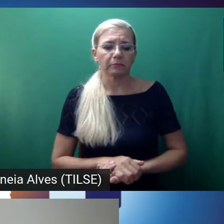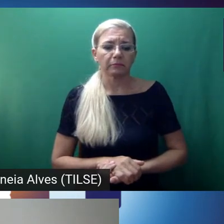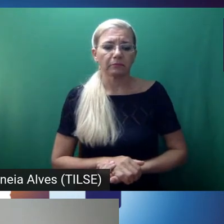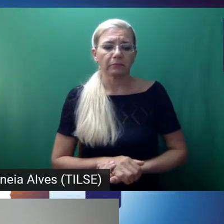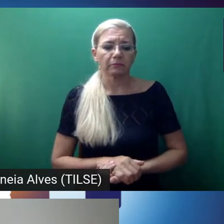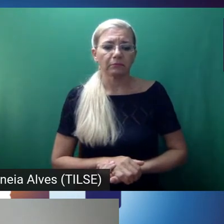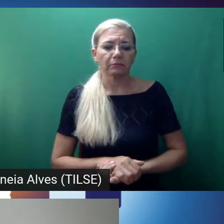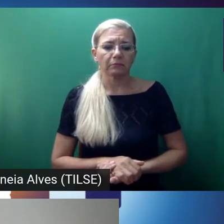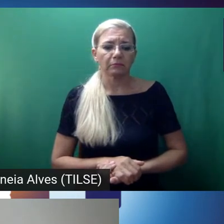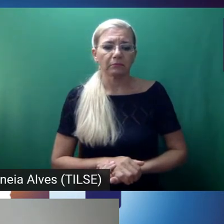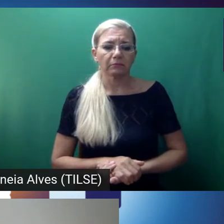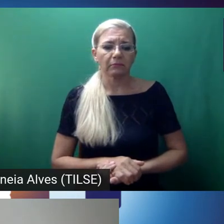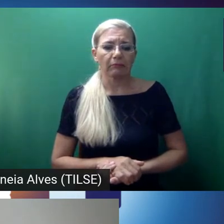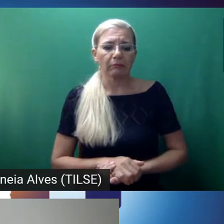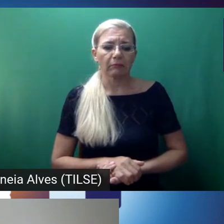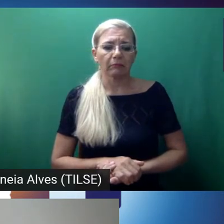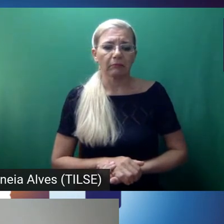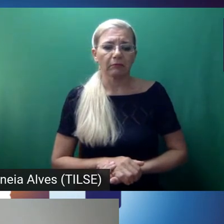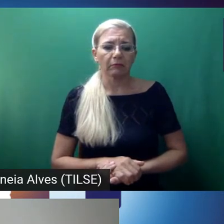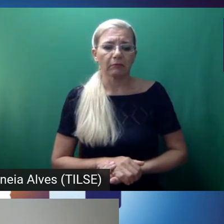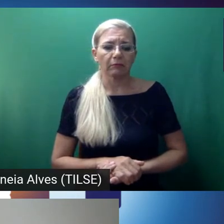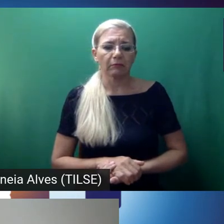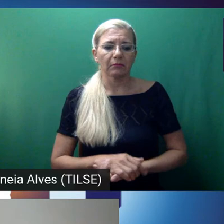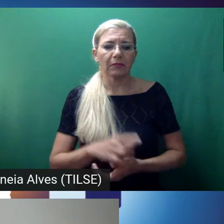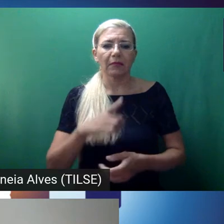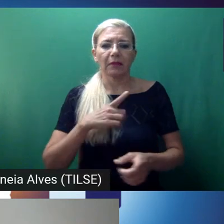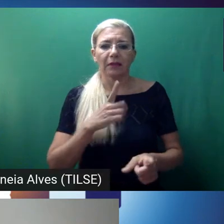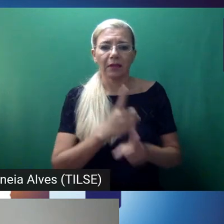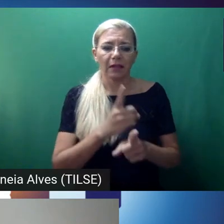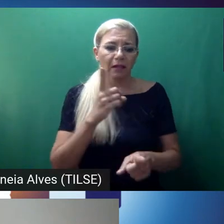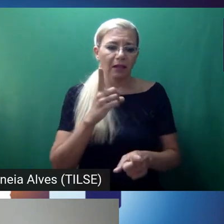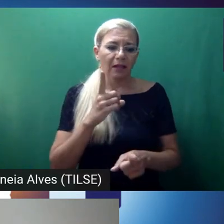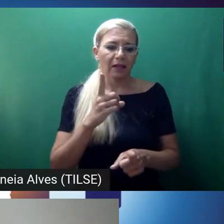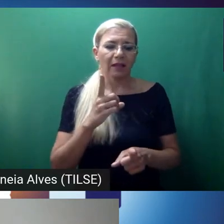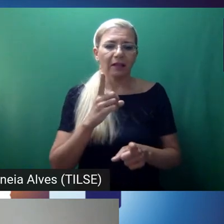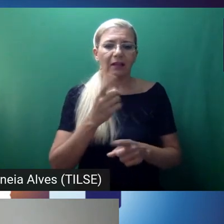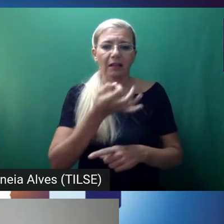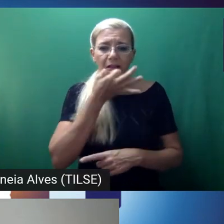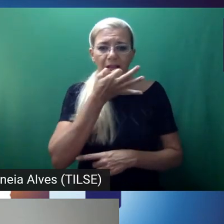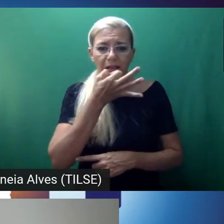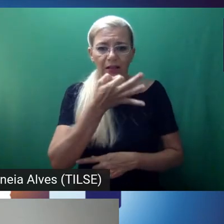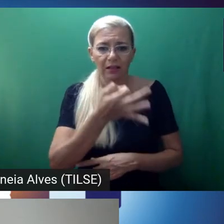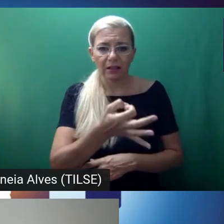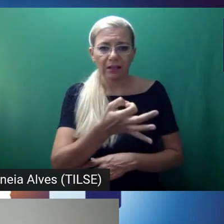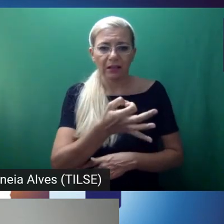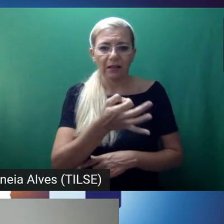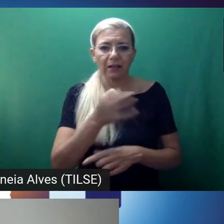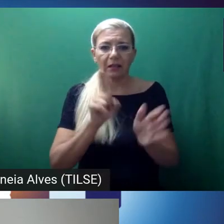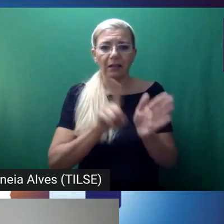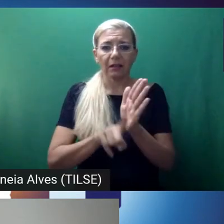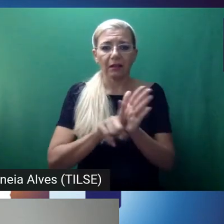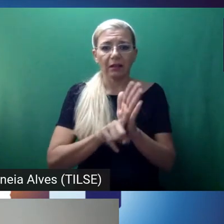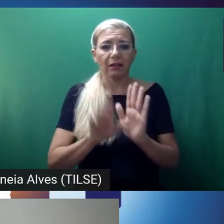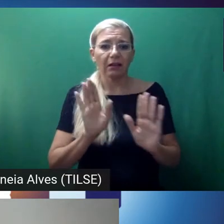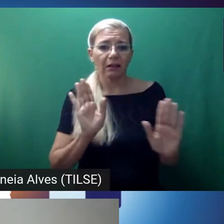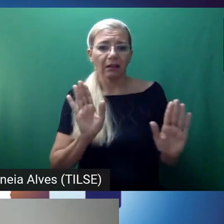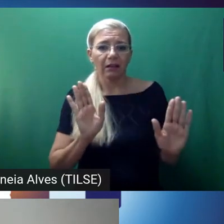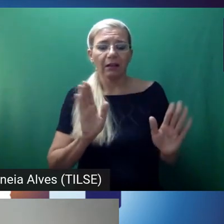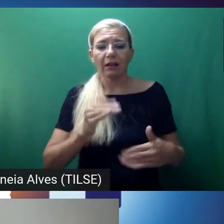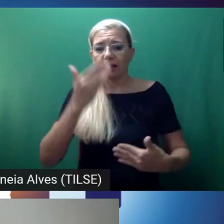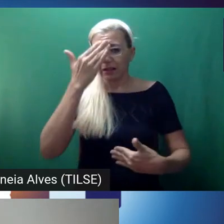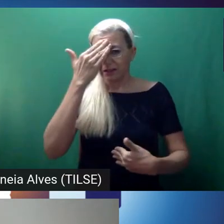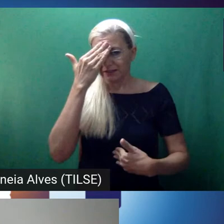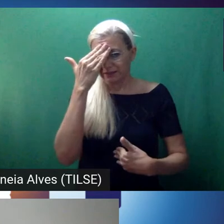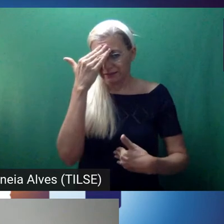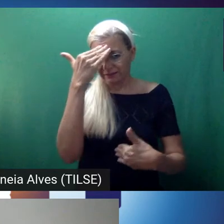Okay, I think we've covered the comments and I've added some questions as well. Thank you very much